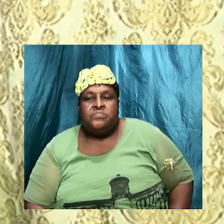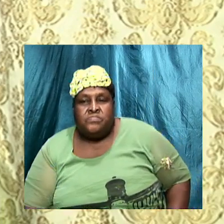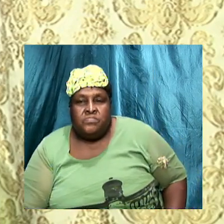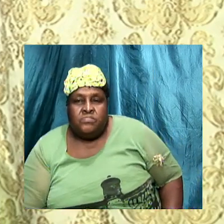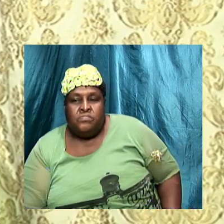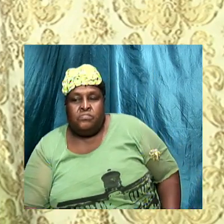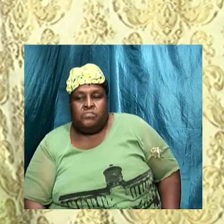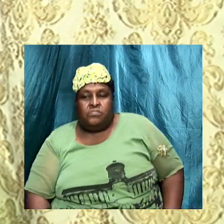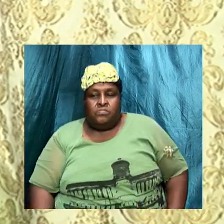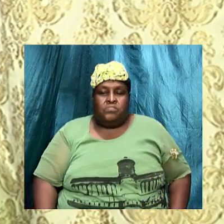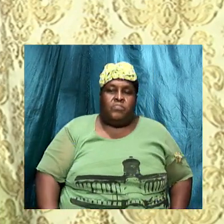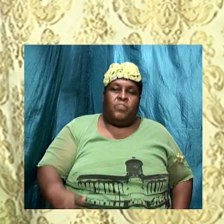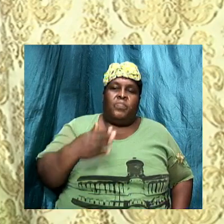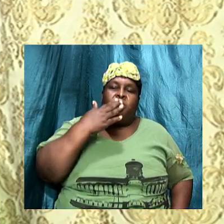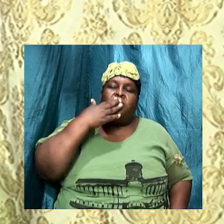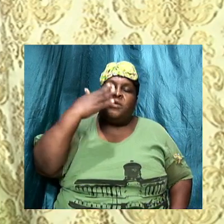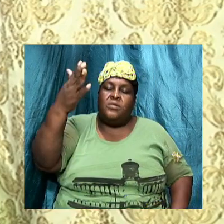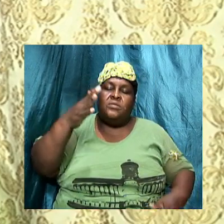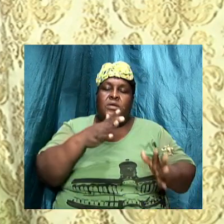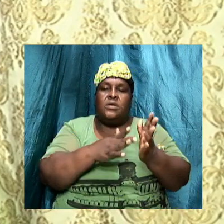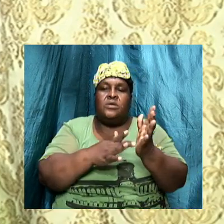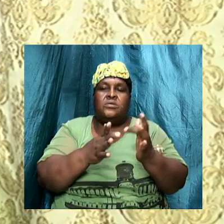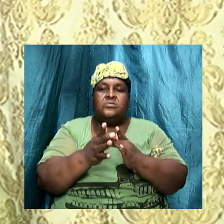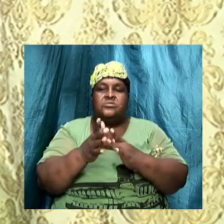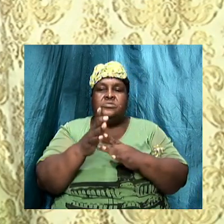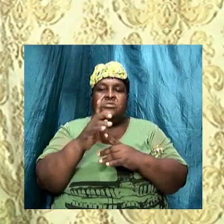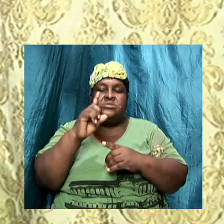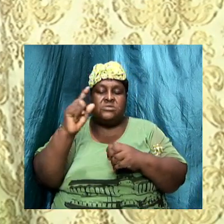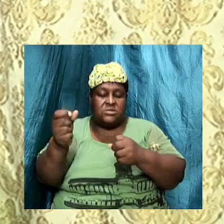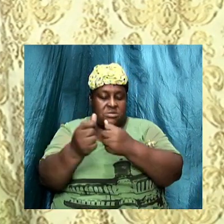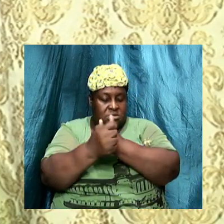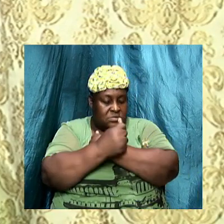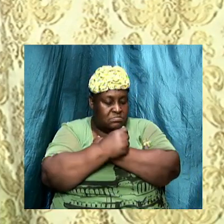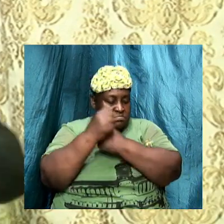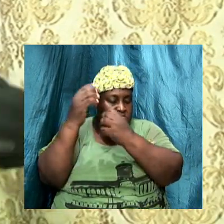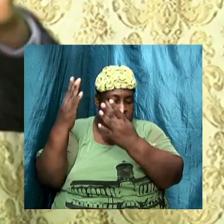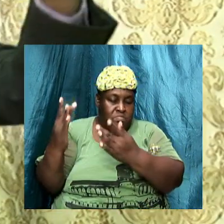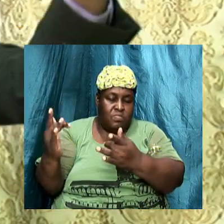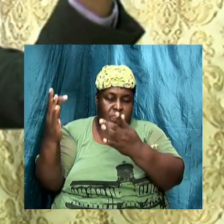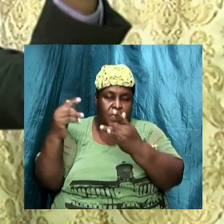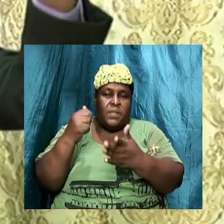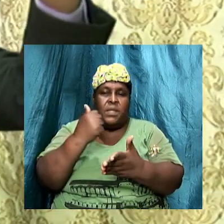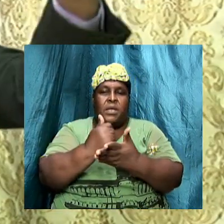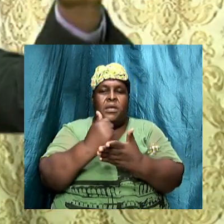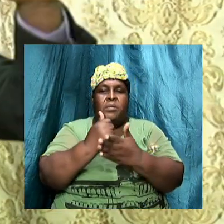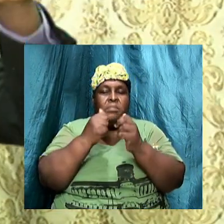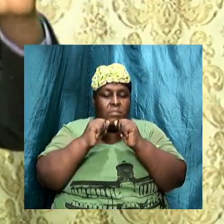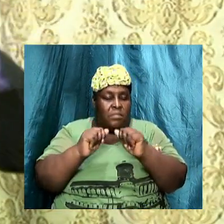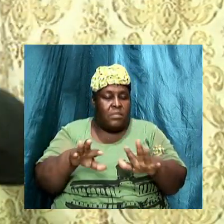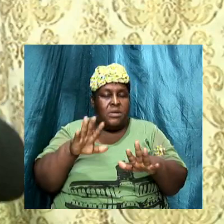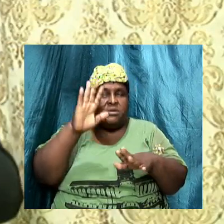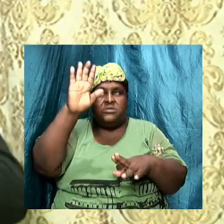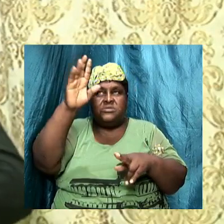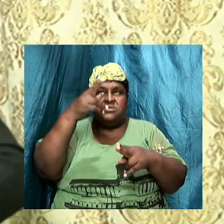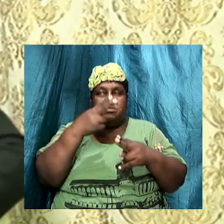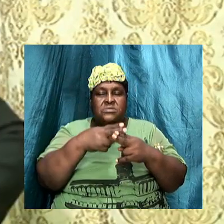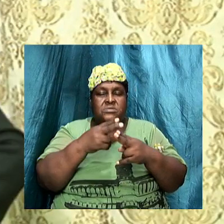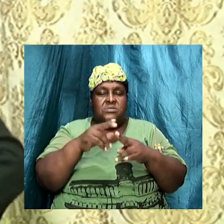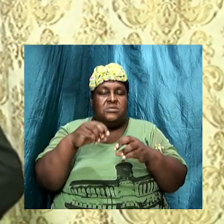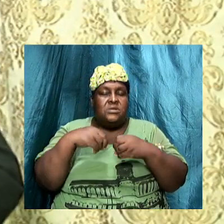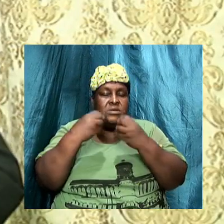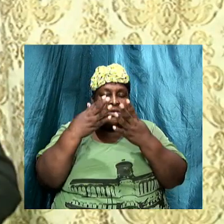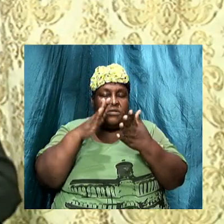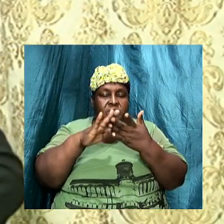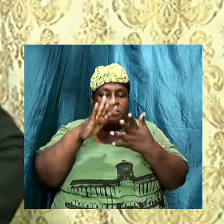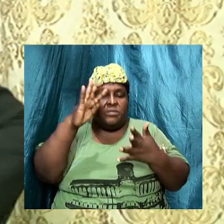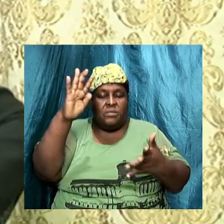Thank you, Jesus. Thank you, Jesus. Thank you for your love. Thank you for your mercies. Amen. We bless your name. We bless your name. We give you glory.